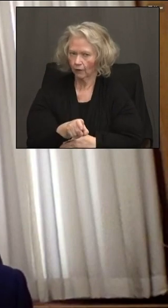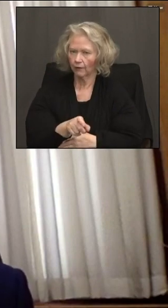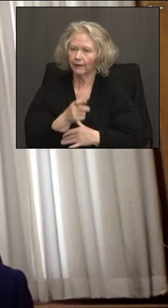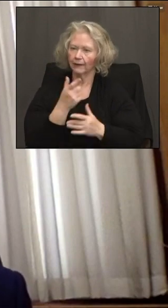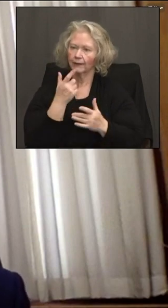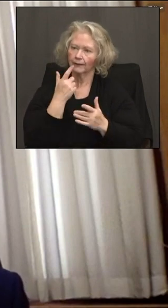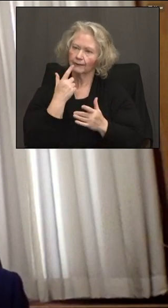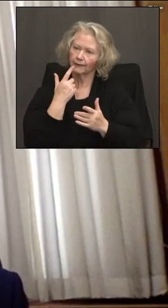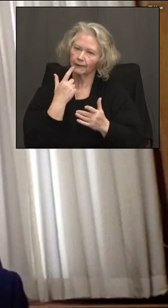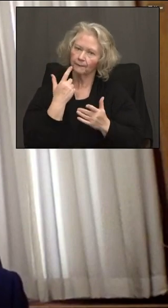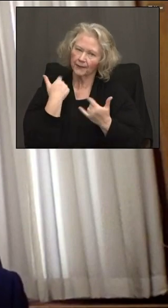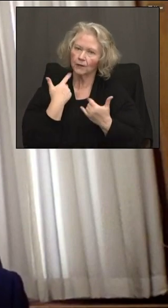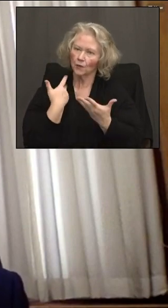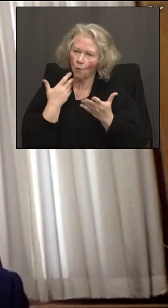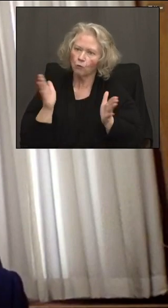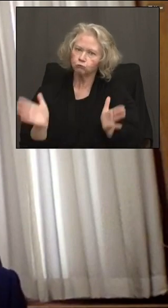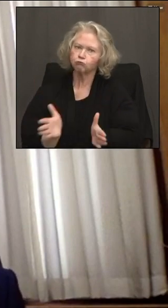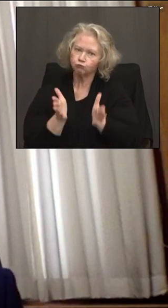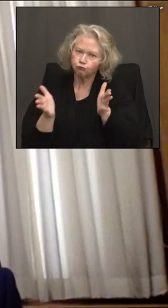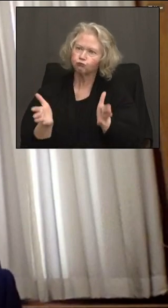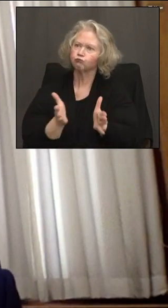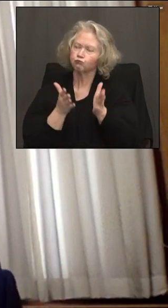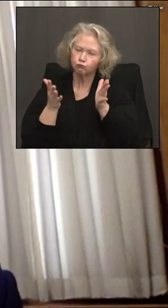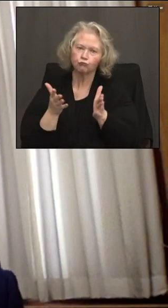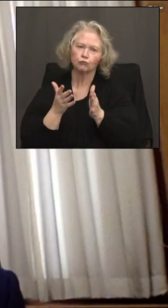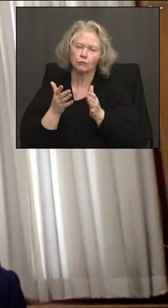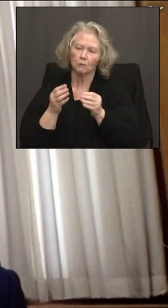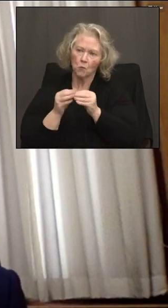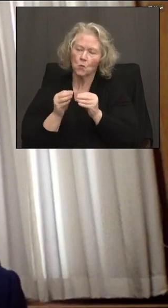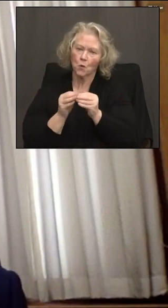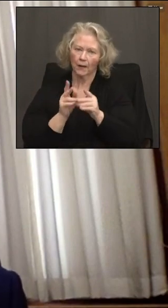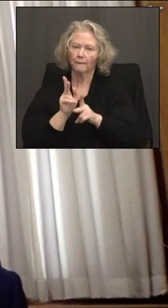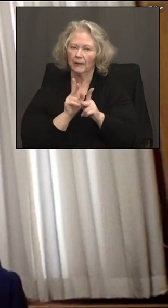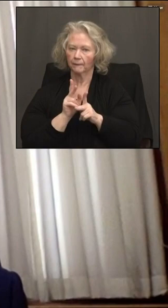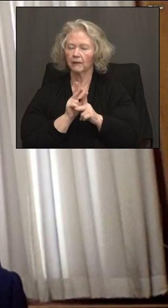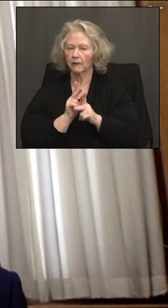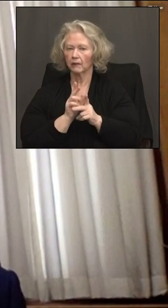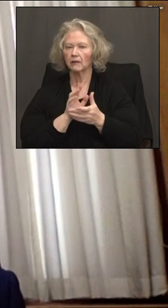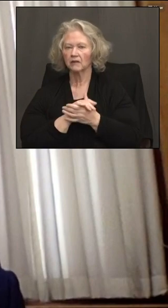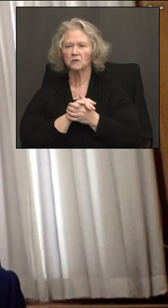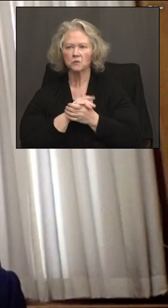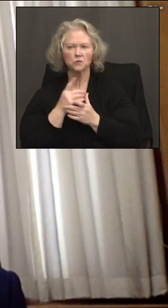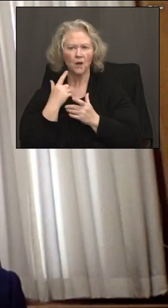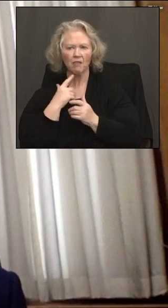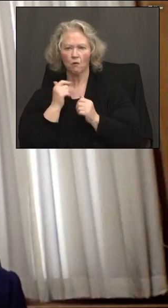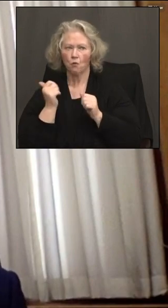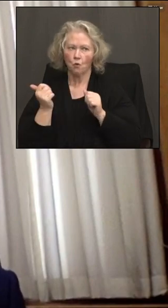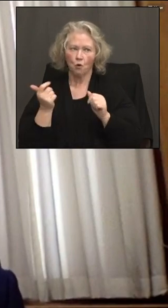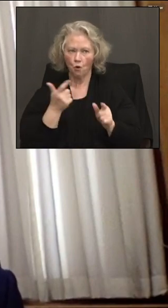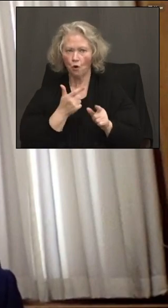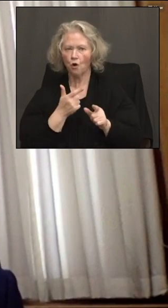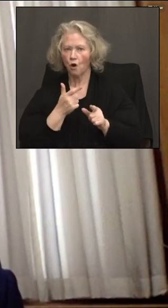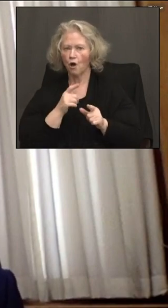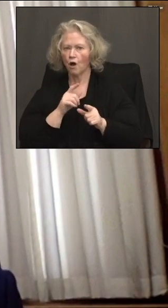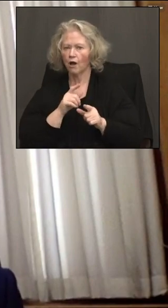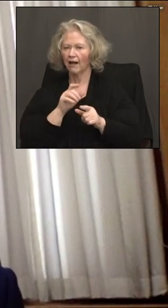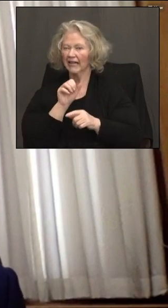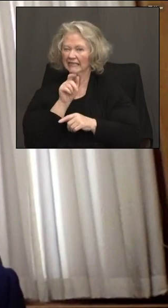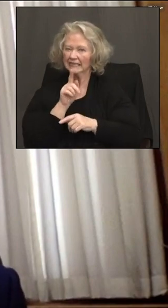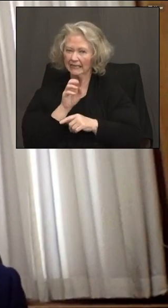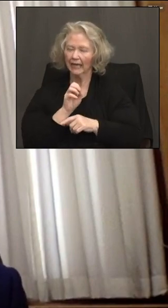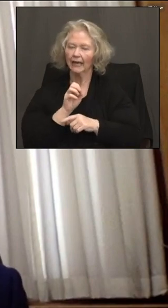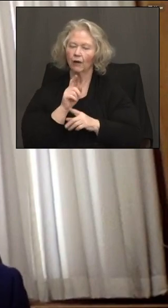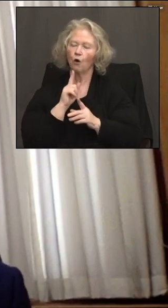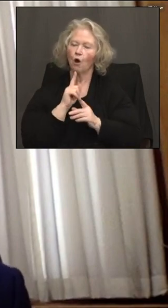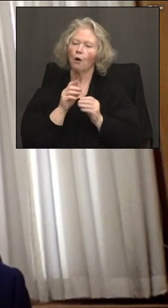out to, you know, all the nooks and crannies of the state. So we will be, I think all states are kind of shifting into that mode a little bit more, being a little more